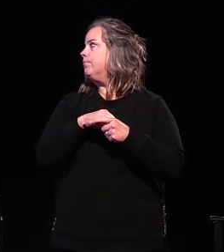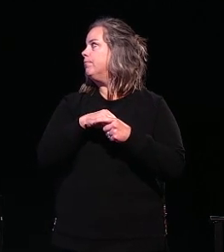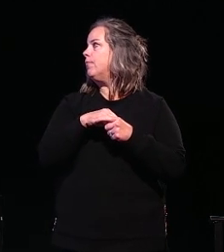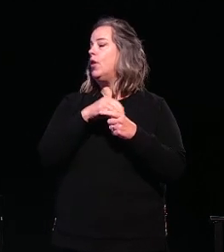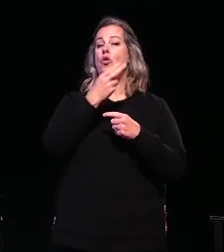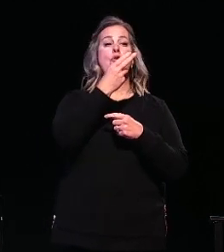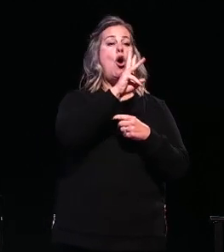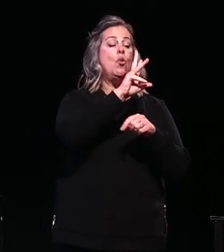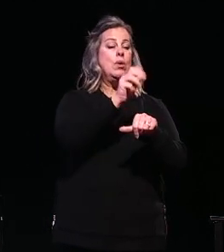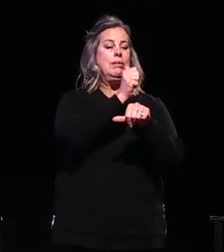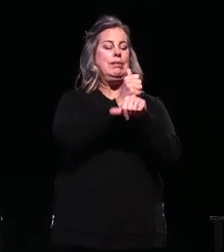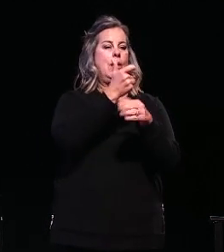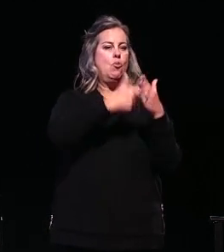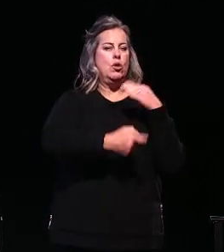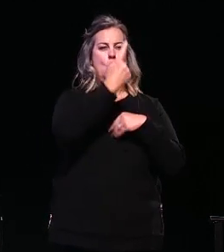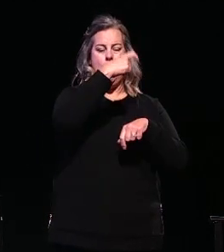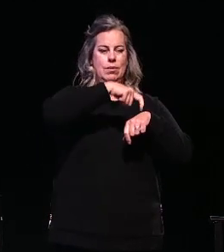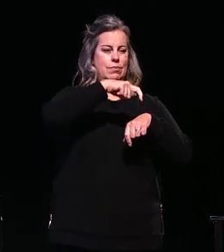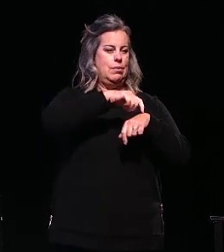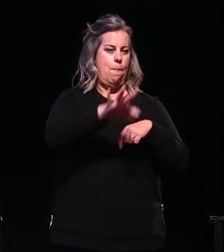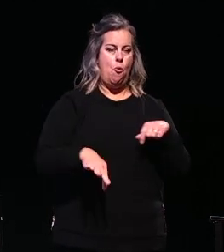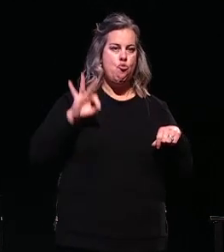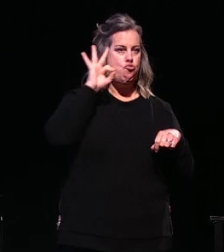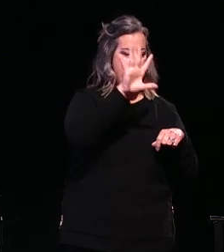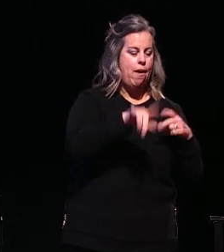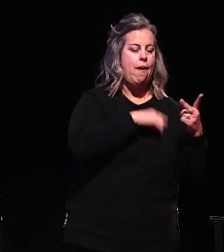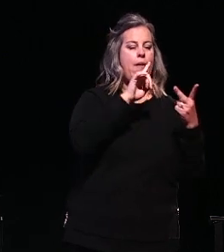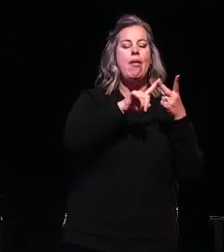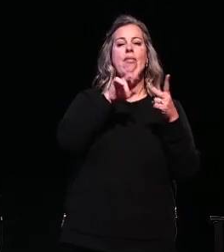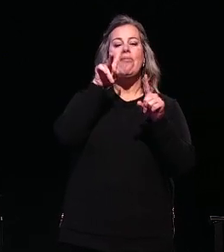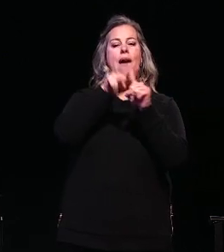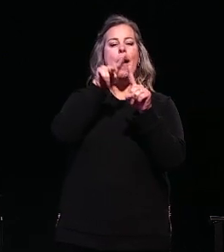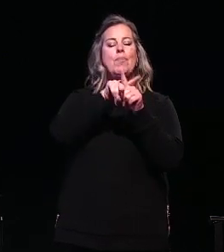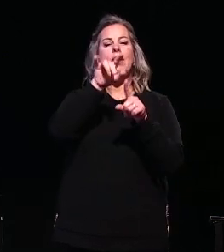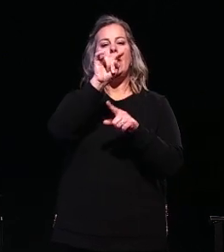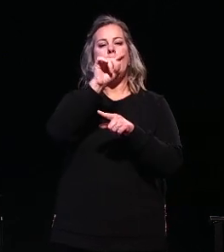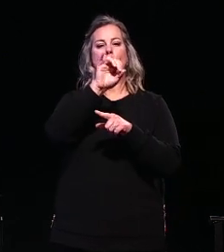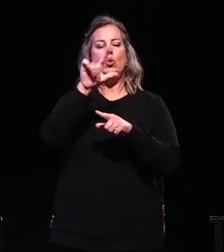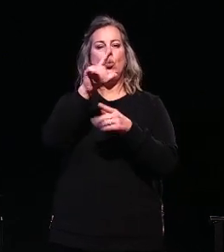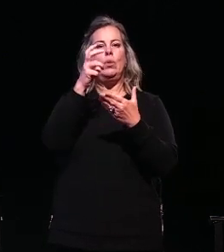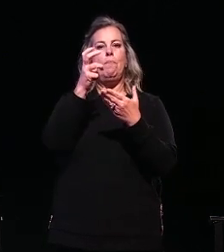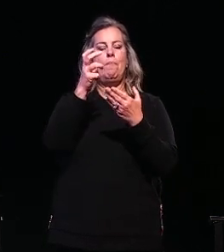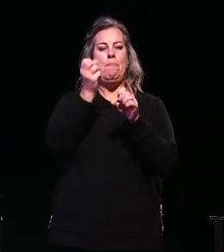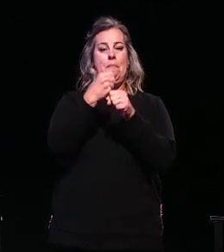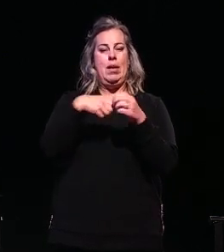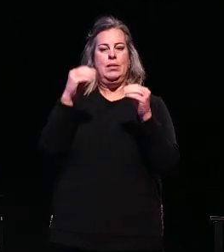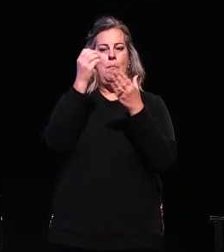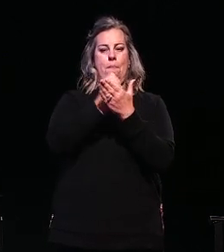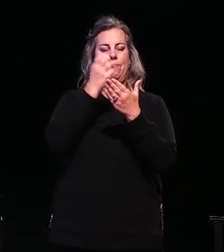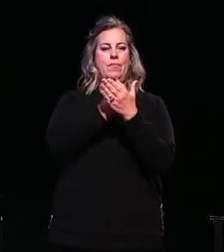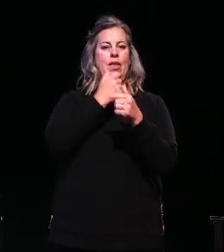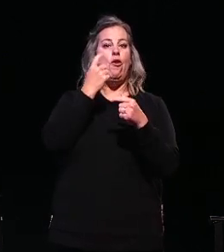The hardware setup cost is a one-time upfront fee, and the applicator tool generates recurring revenue on a per cow per month subscription